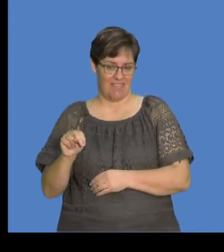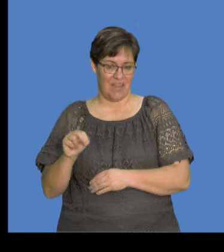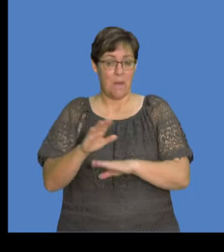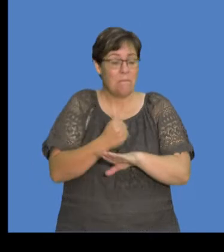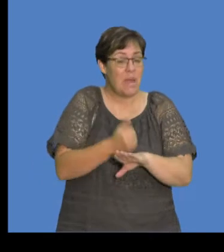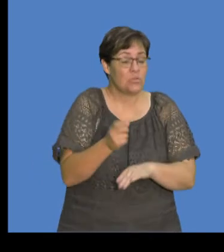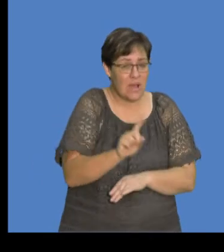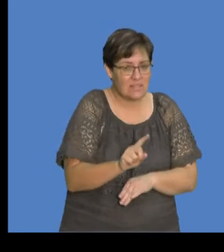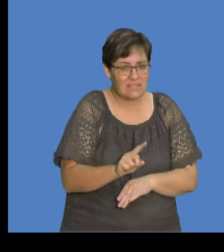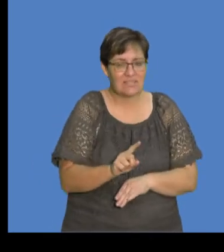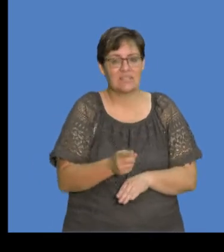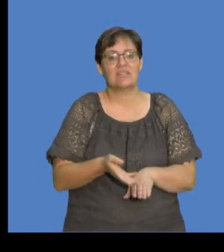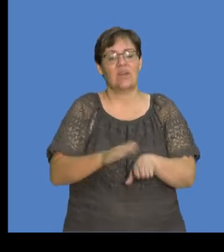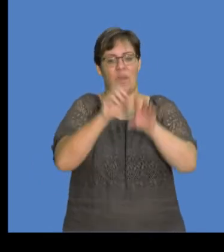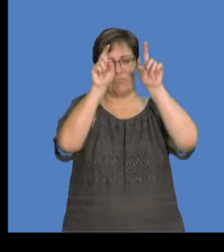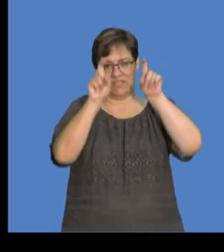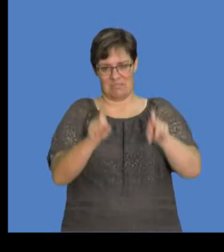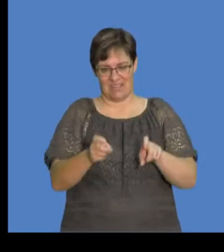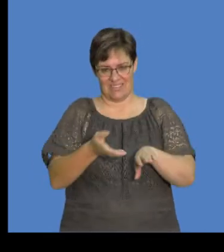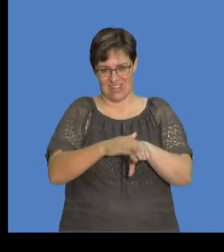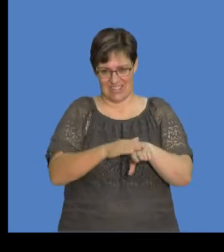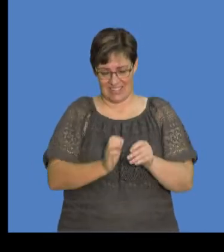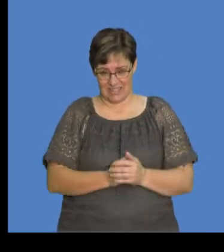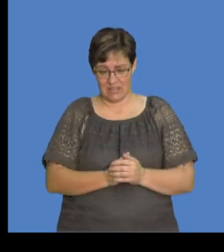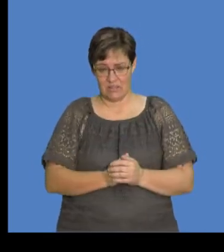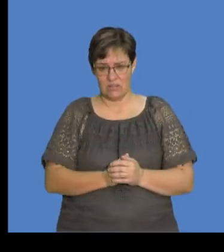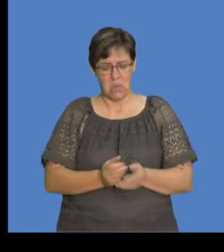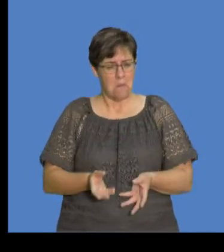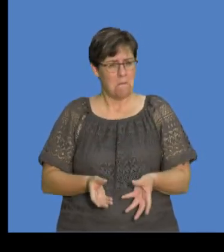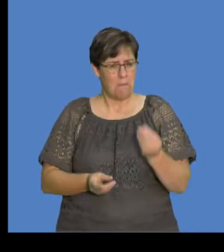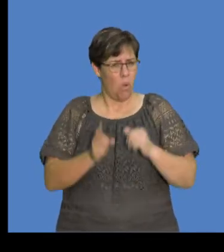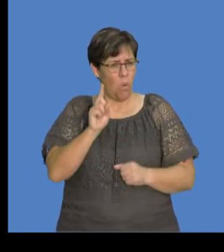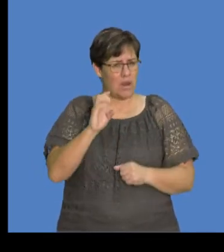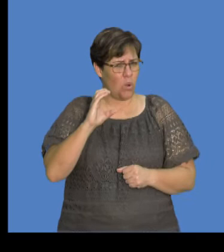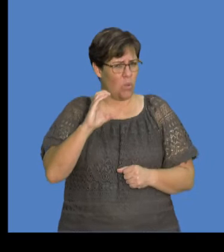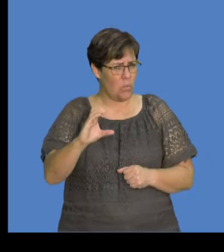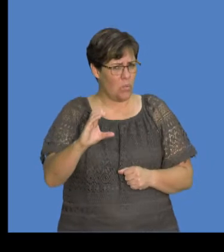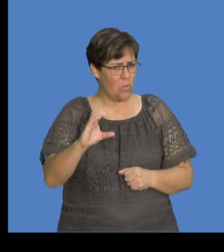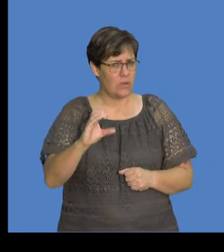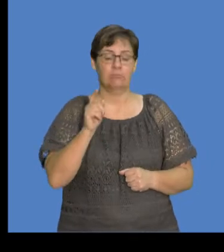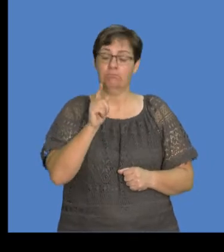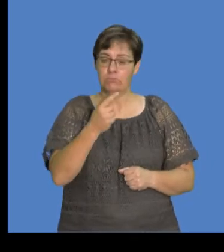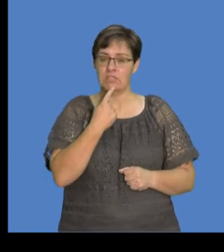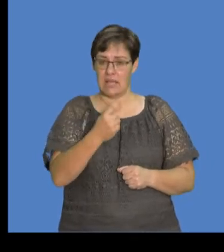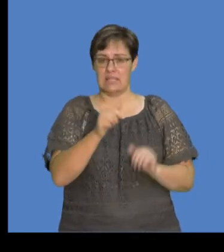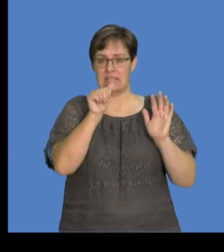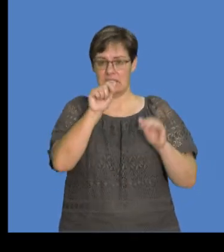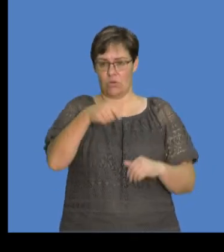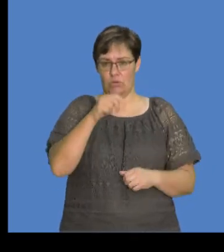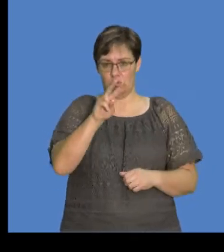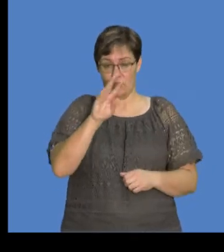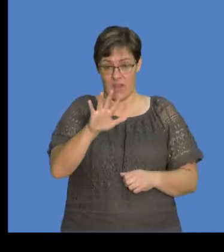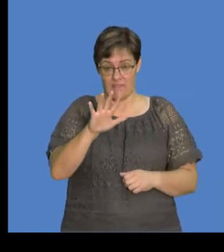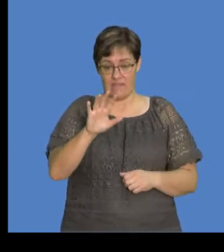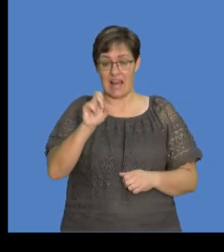based on the principle of quantization of charge. So for us to get 1 coulomb, actually, we must say